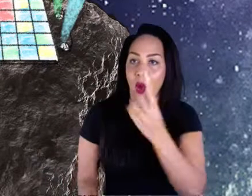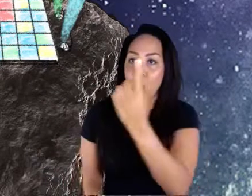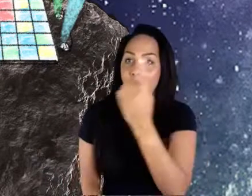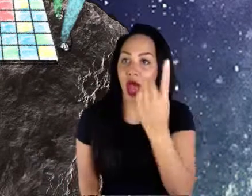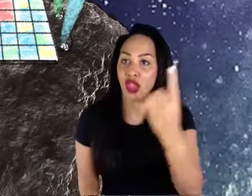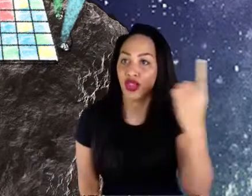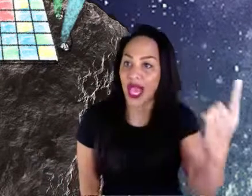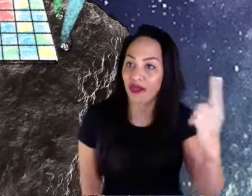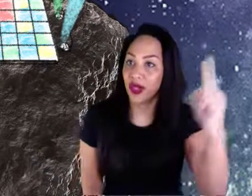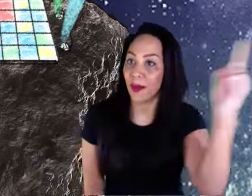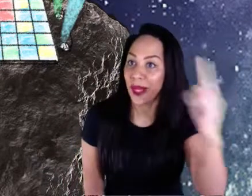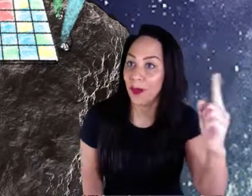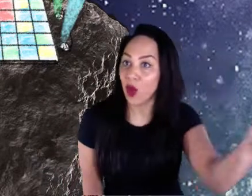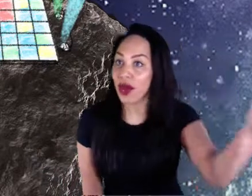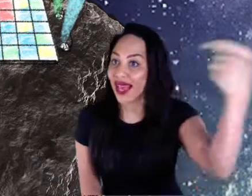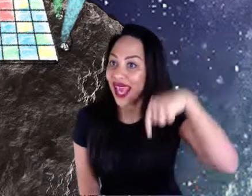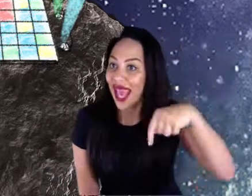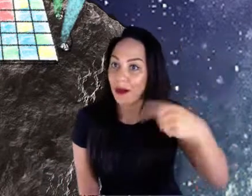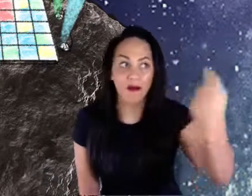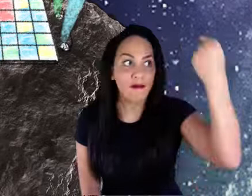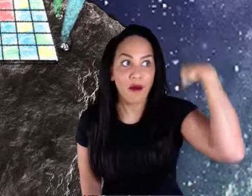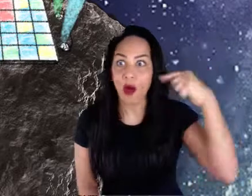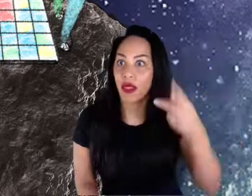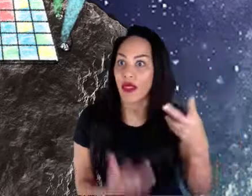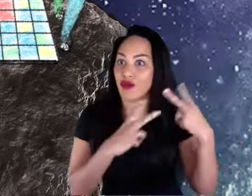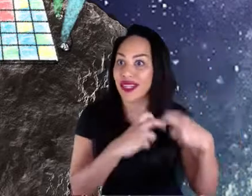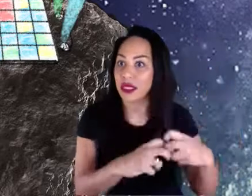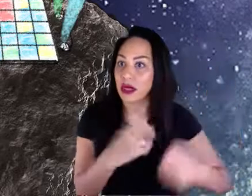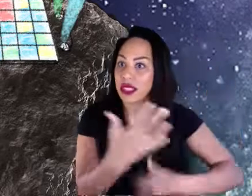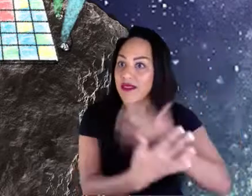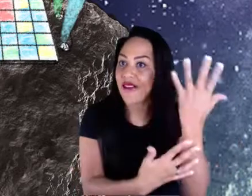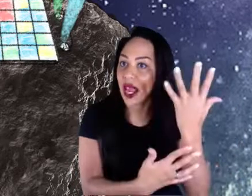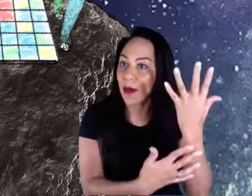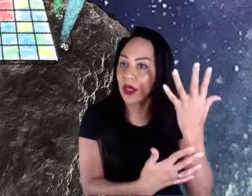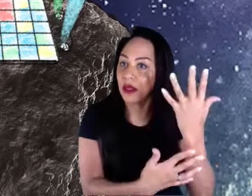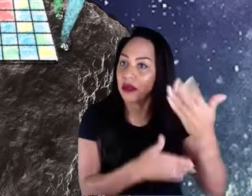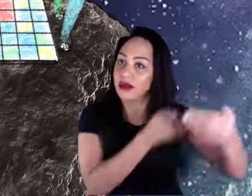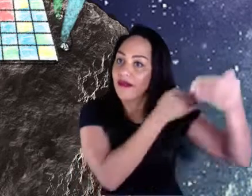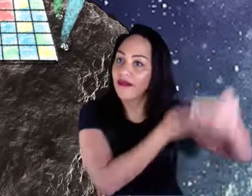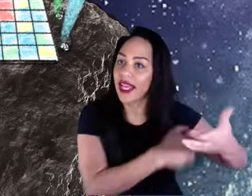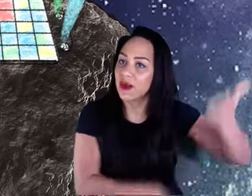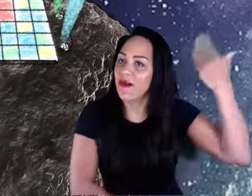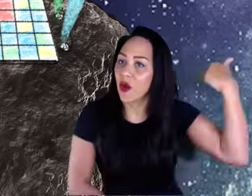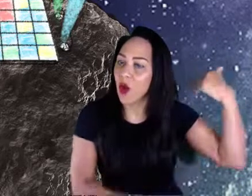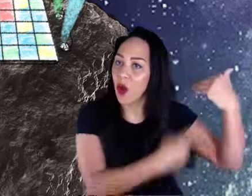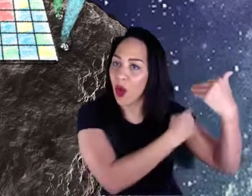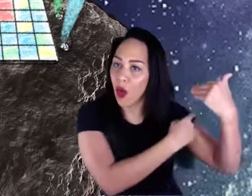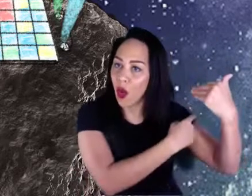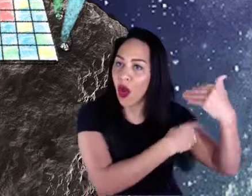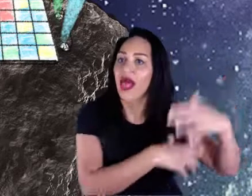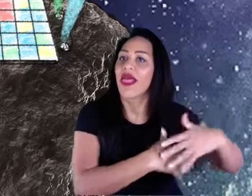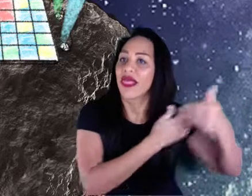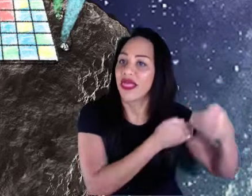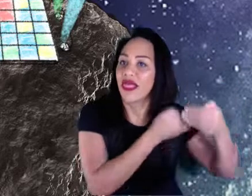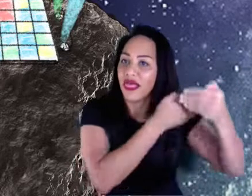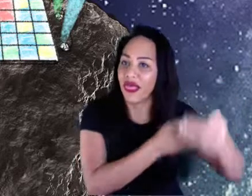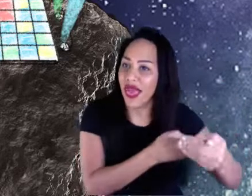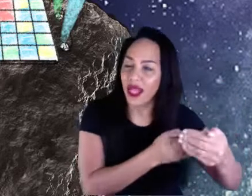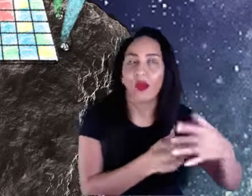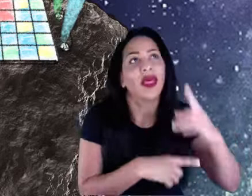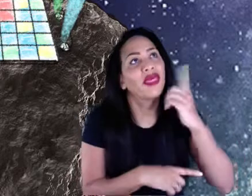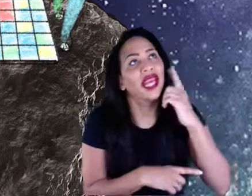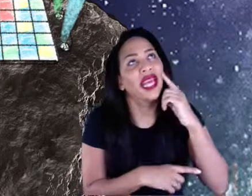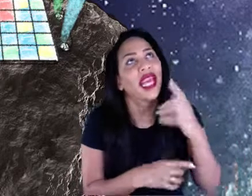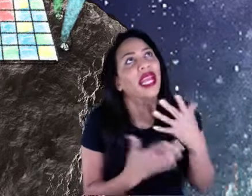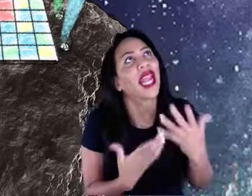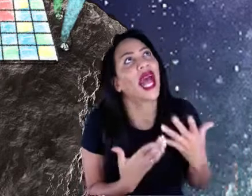and D with the other performance. And then this will kind of go into a development of what does it look like to to have theatre? So, you know, we would love to